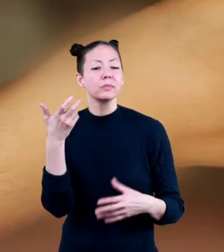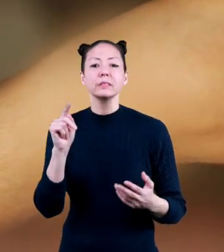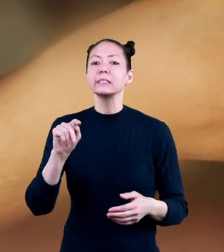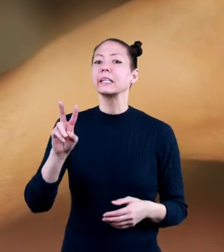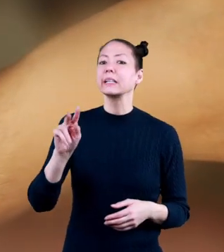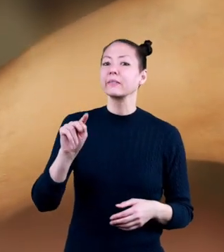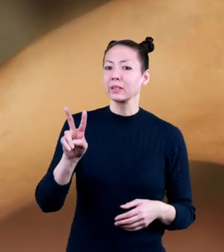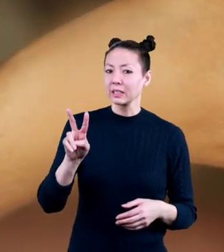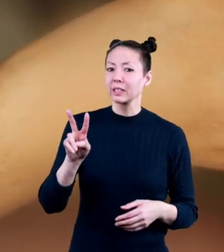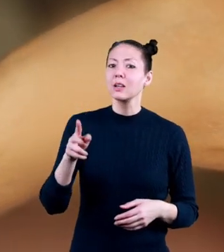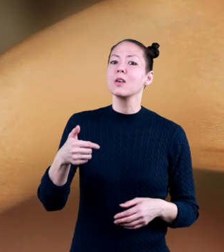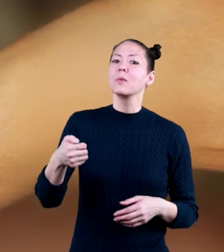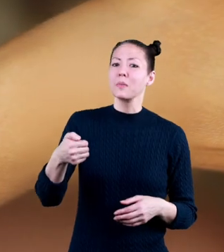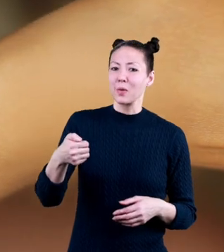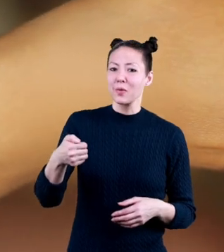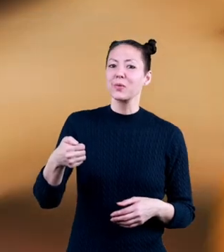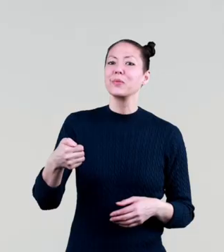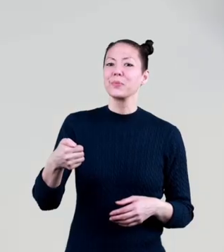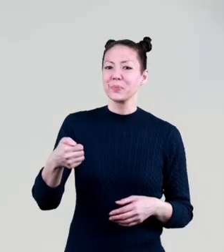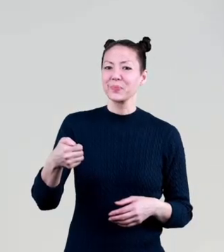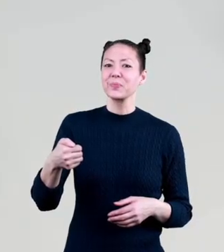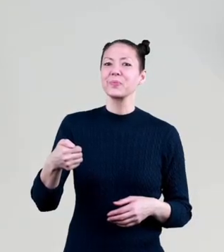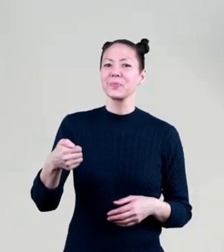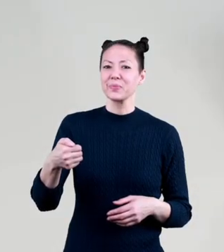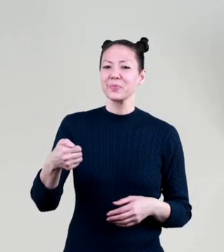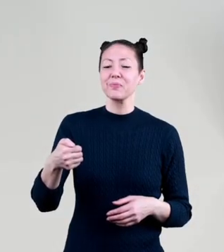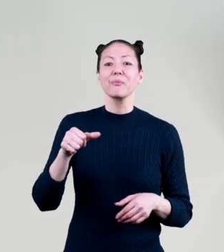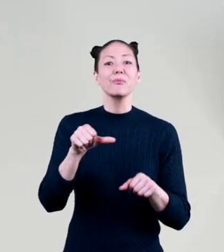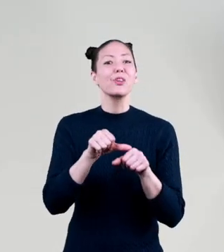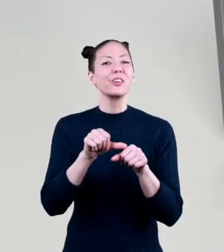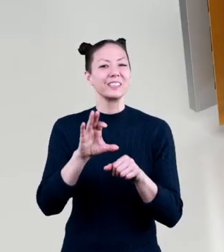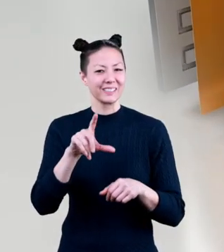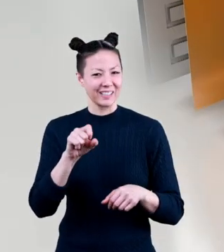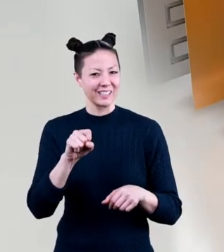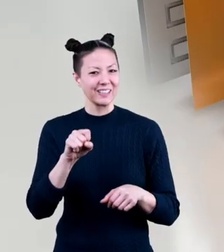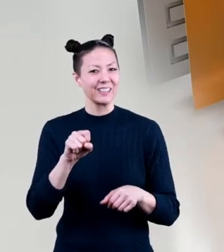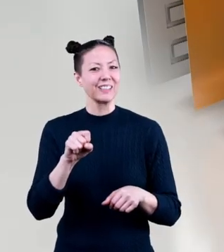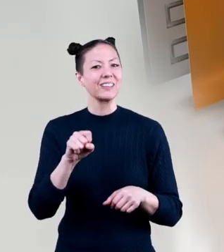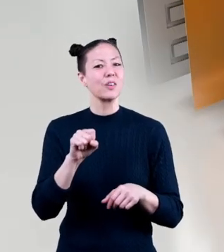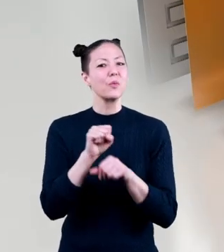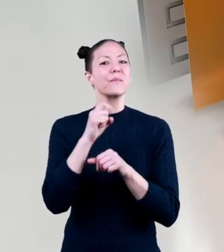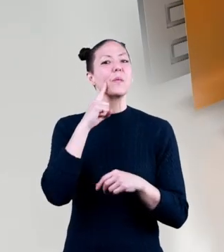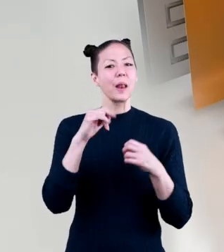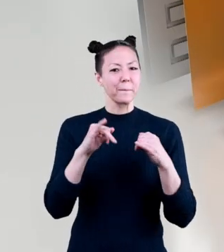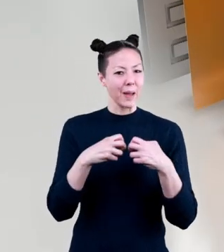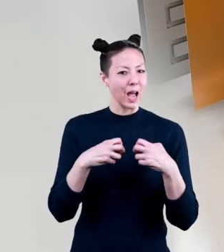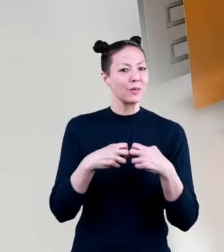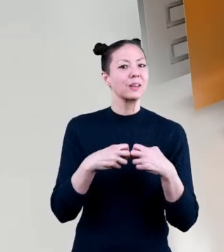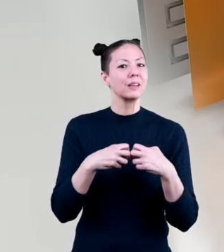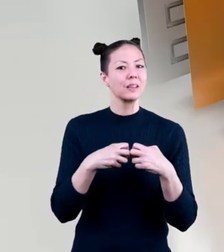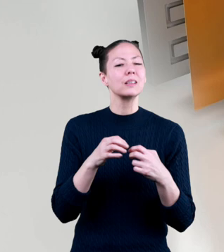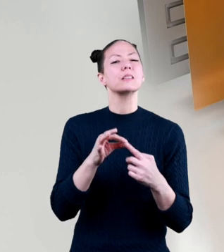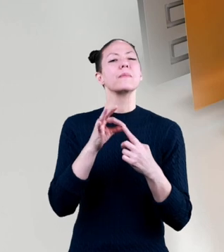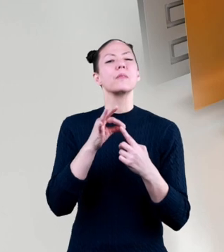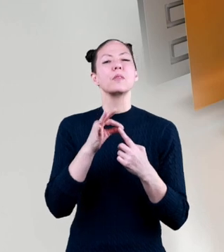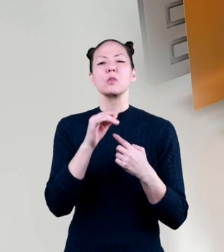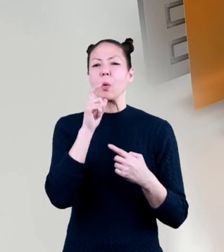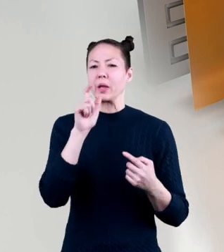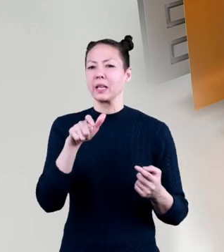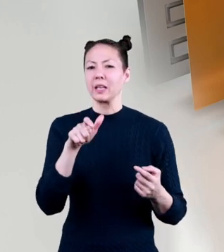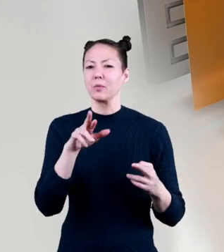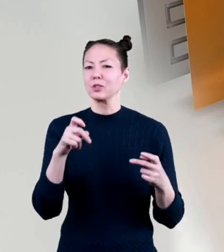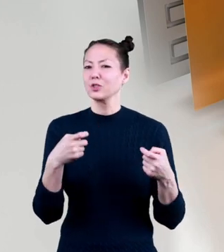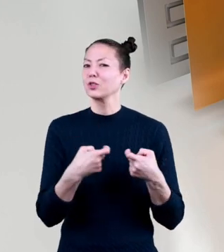TV remote we fight over. Fuel cells also work like batteries, except they don't need to be recharged.